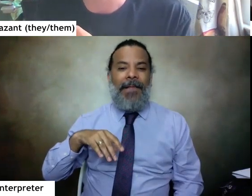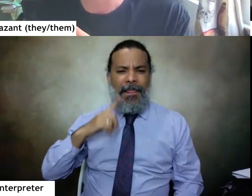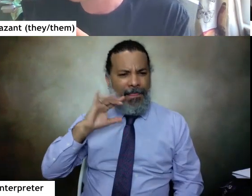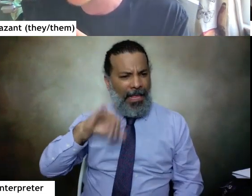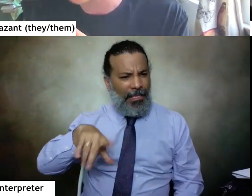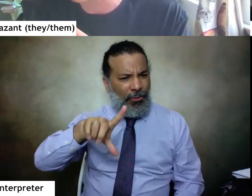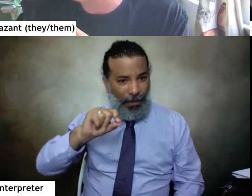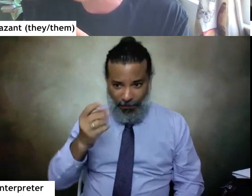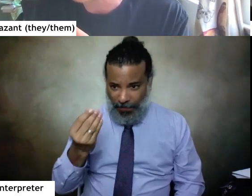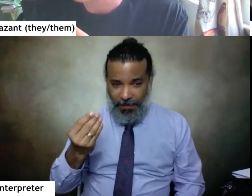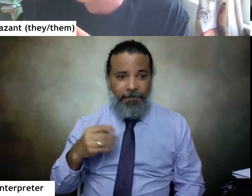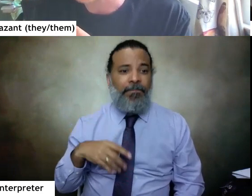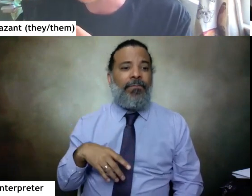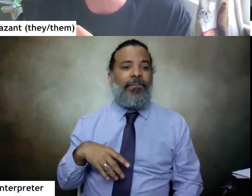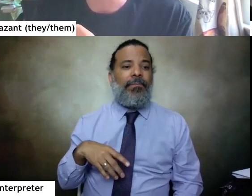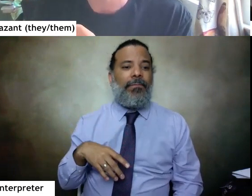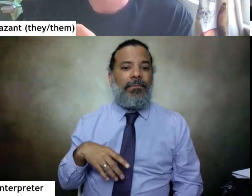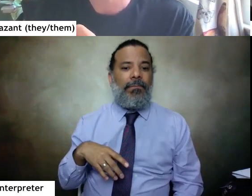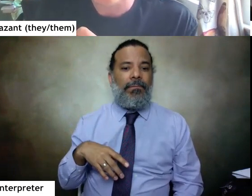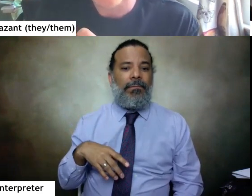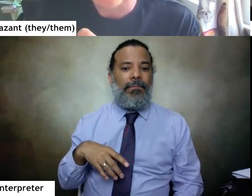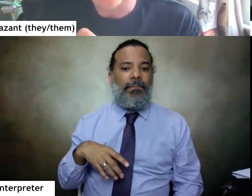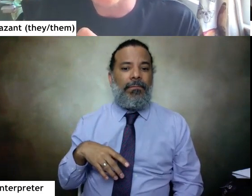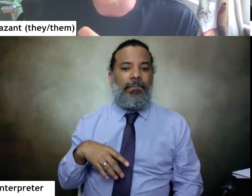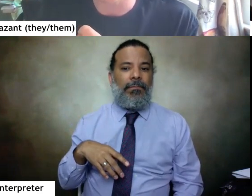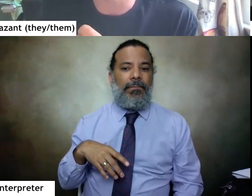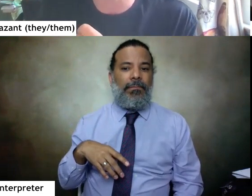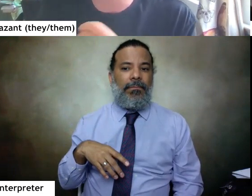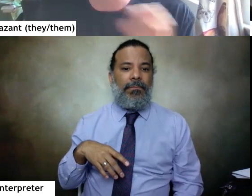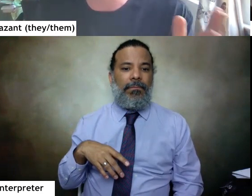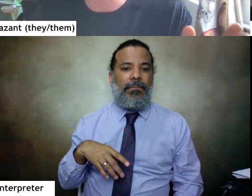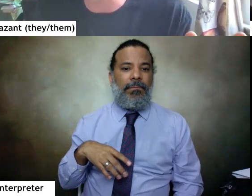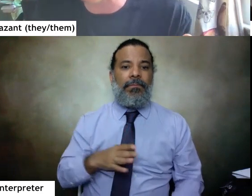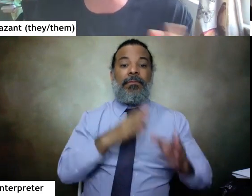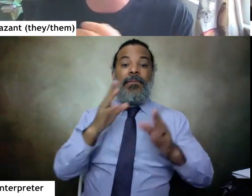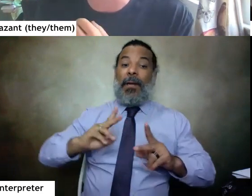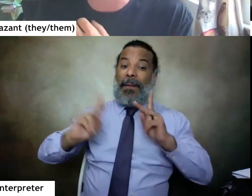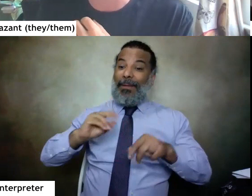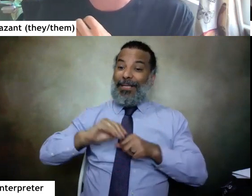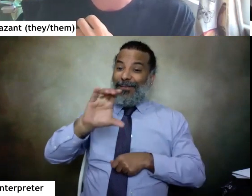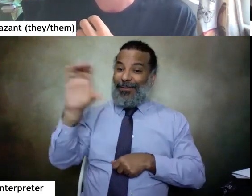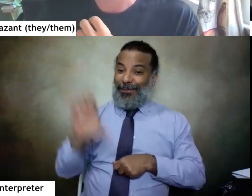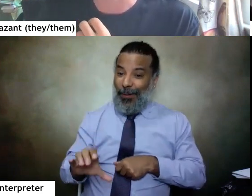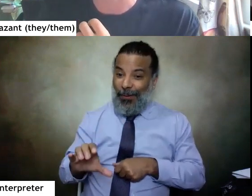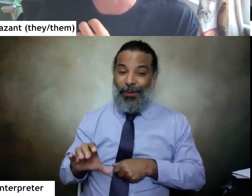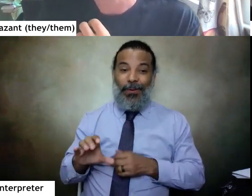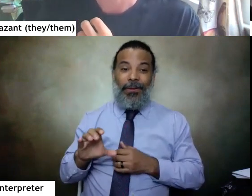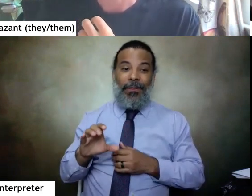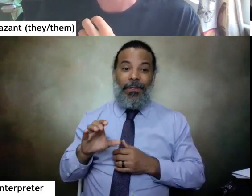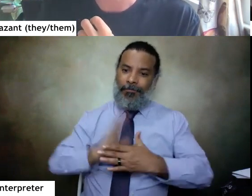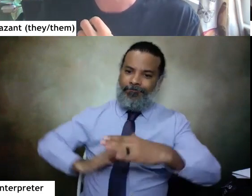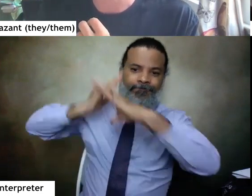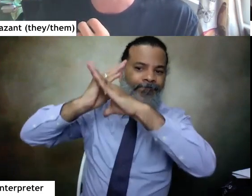2014, and folks in Chicago interrupting Pride.